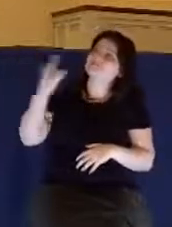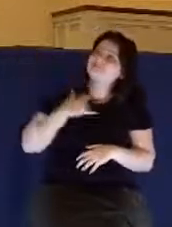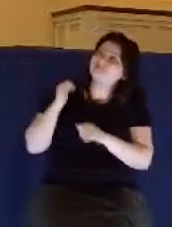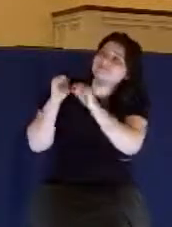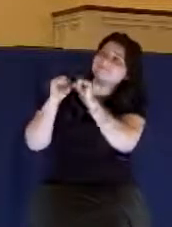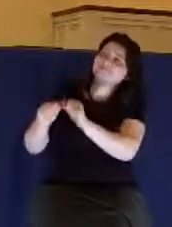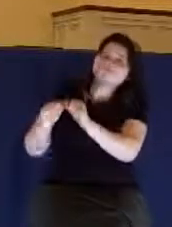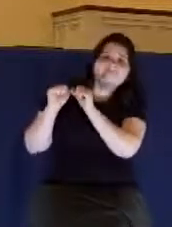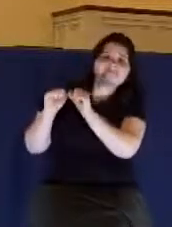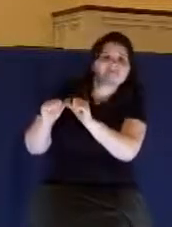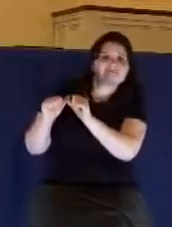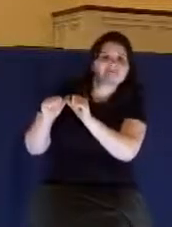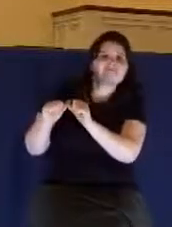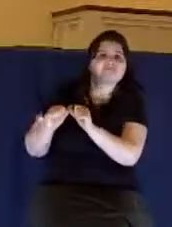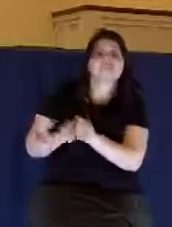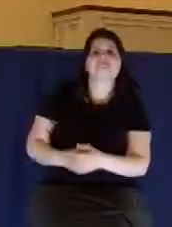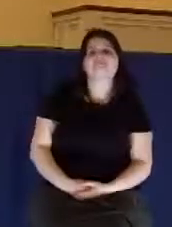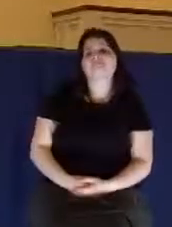given you his grace.